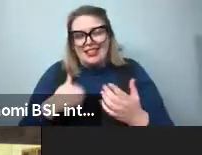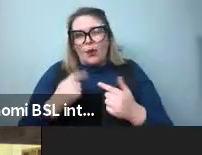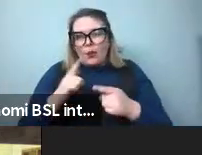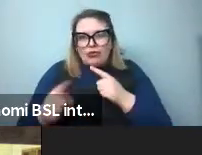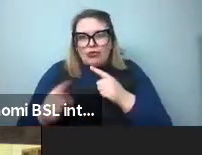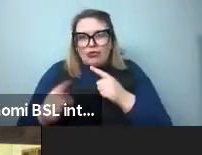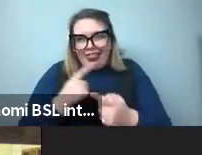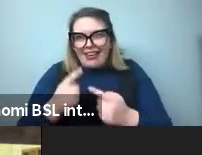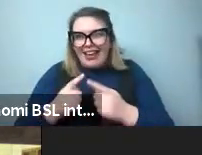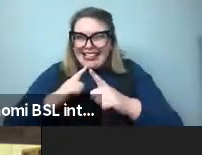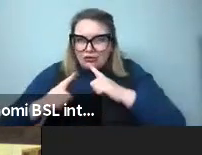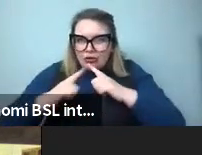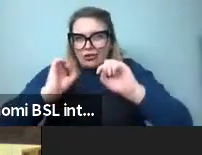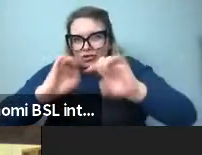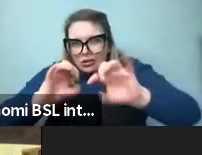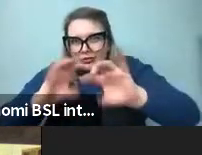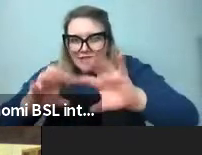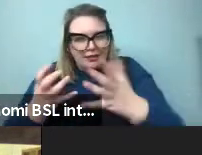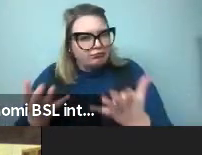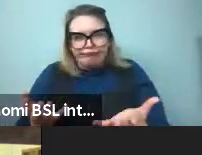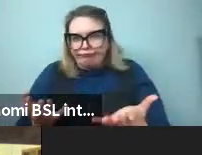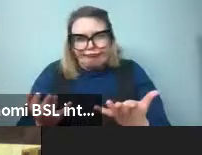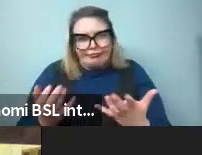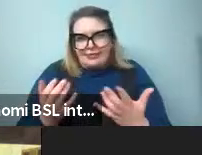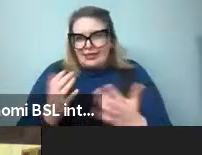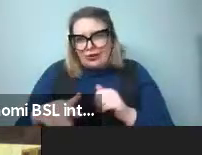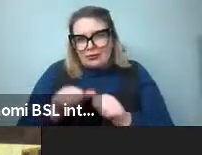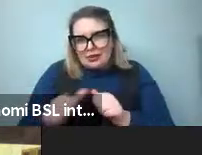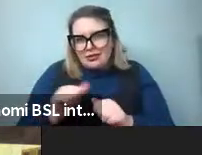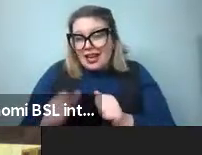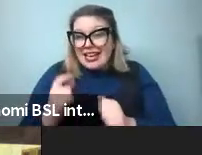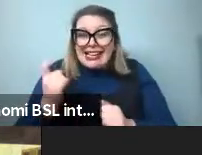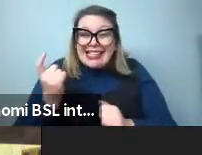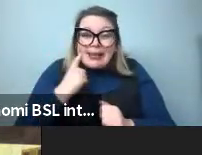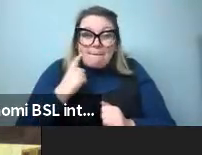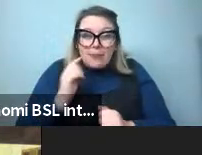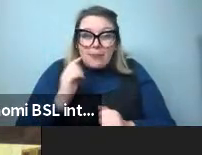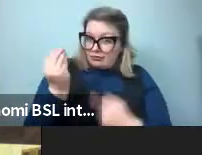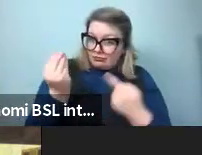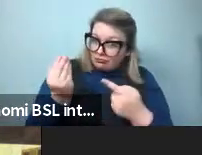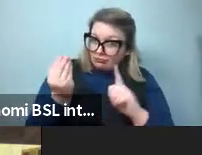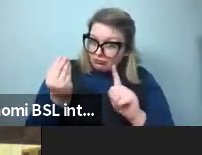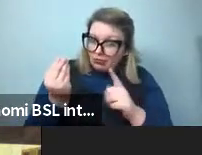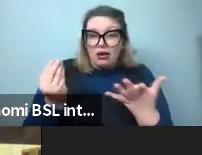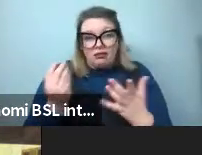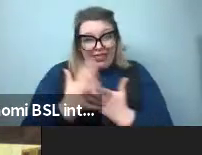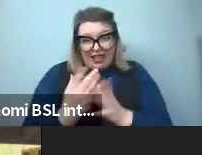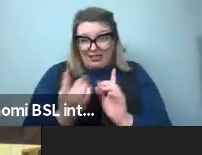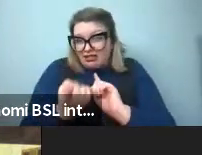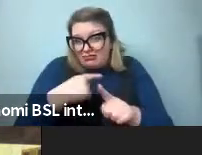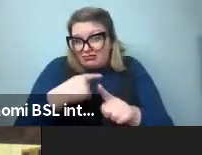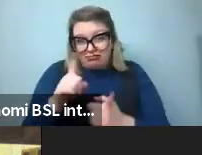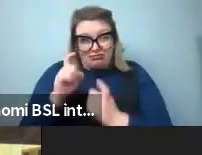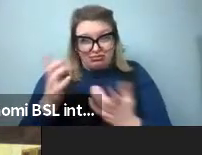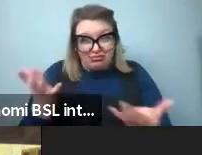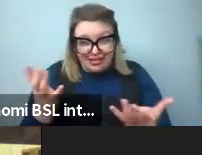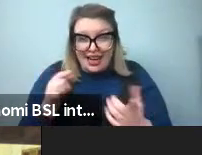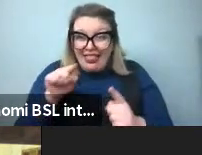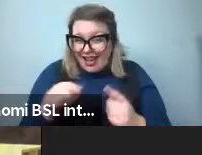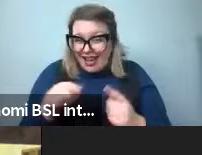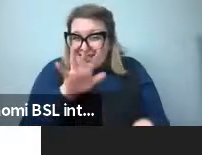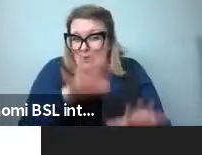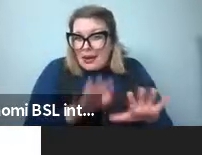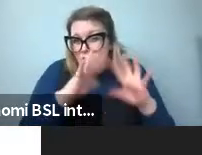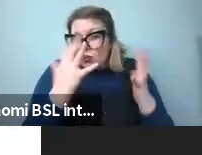complicated. They're not that, but, but, but that simple task is actually probably equivalent to the, whatever they were asking in the world color survey.